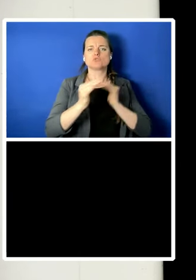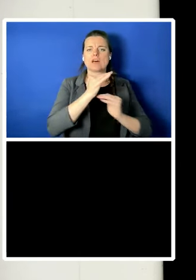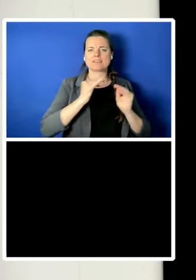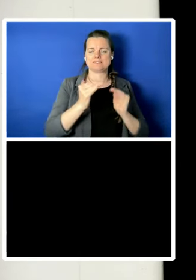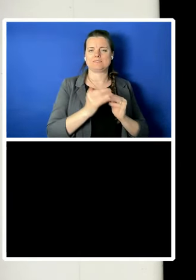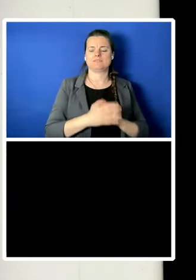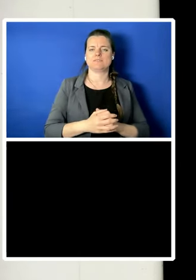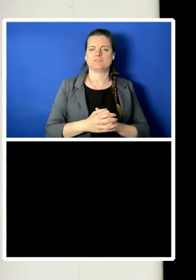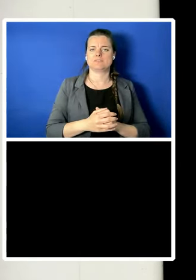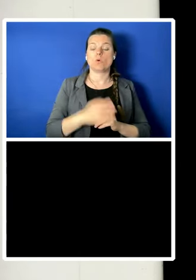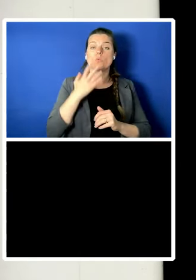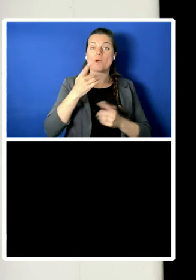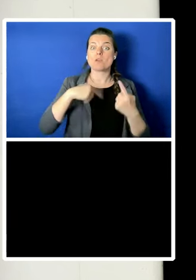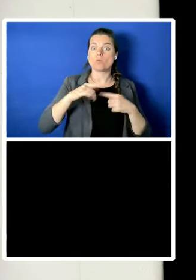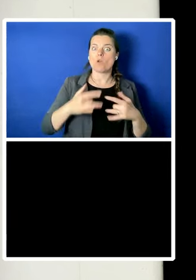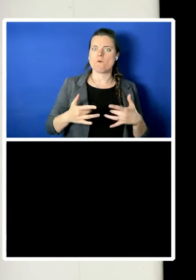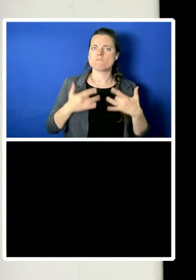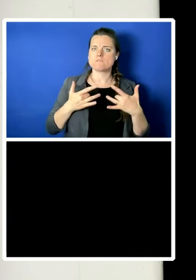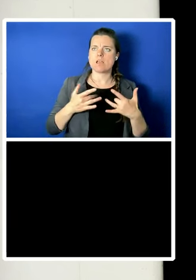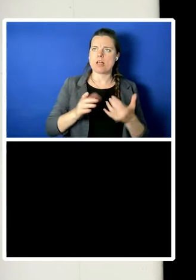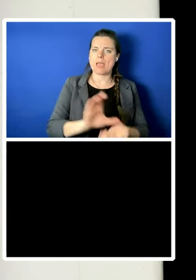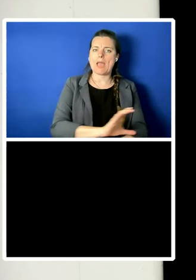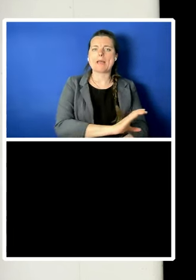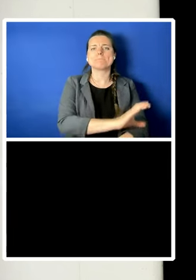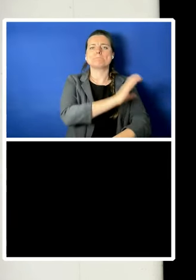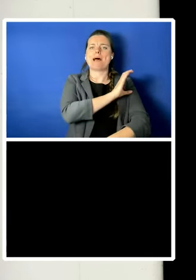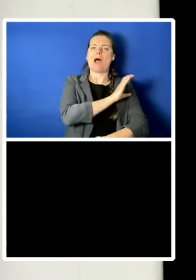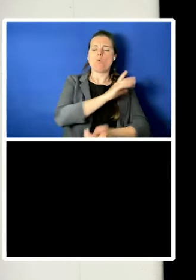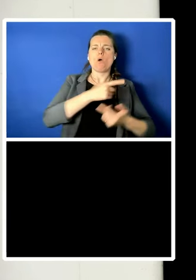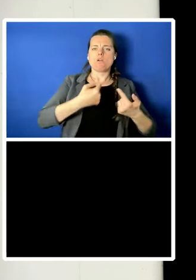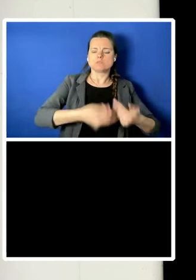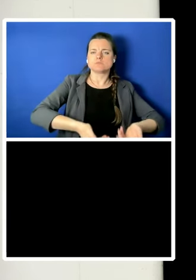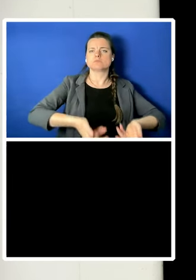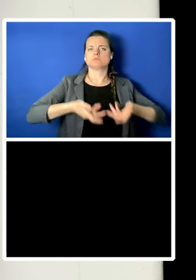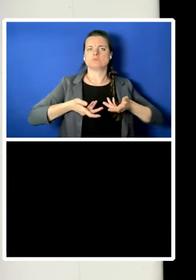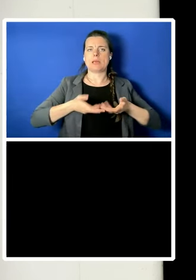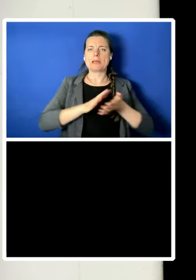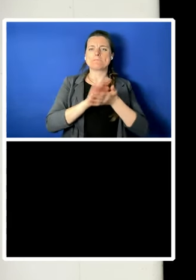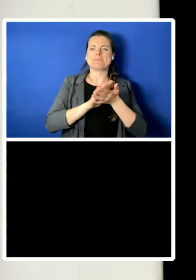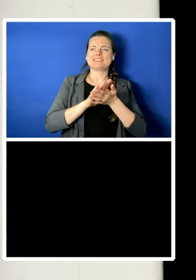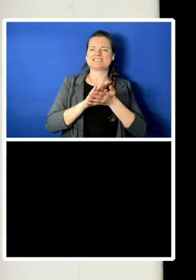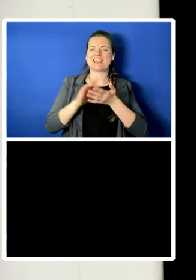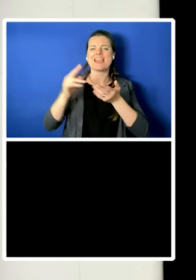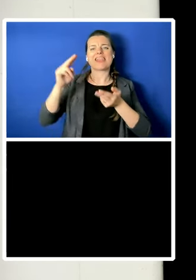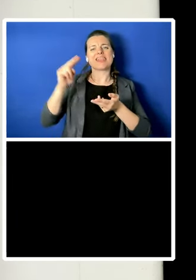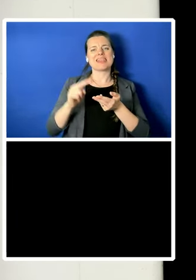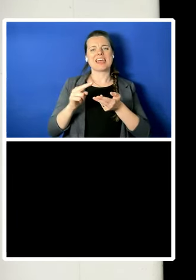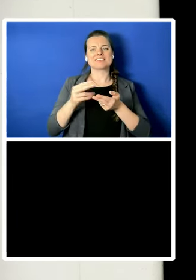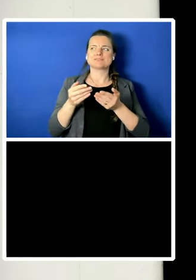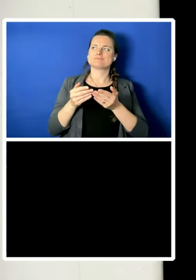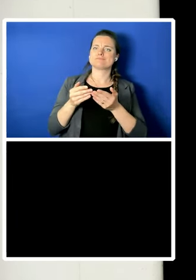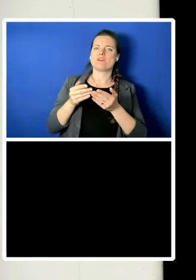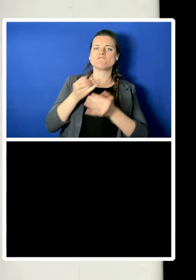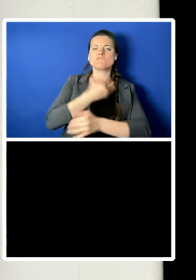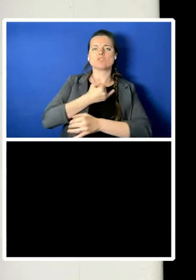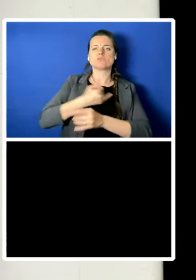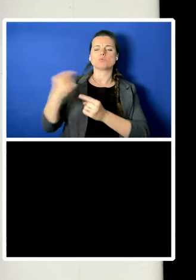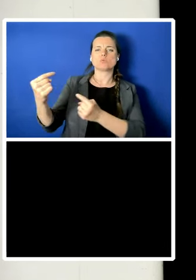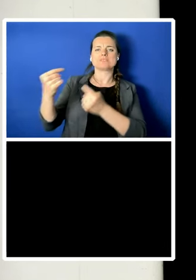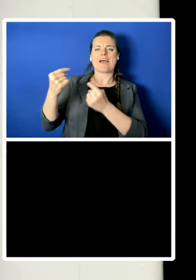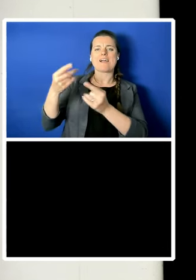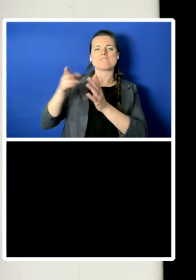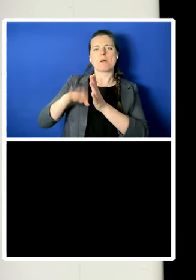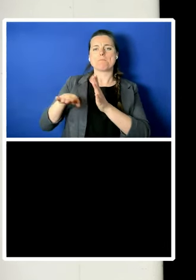framework of precious protections will be less open to attack by vested interests in populist clothing.